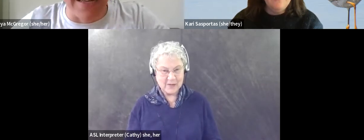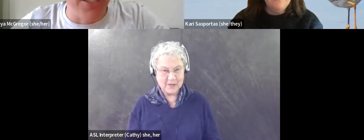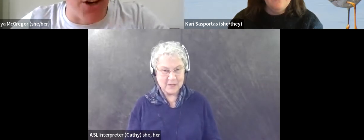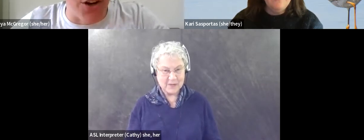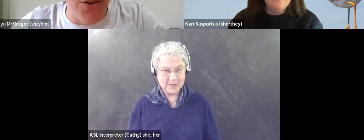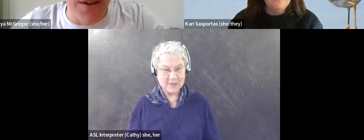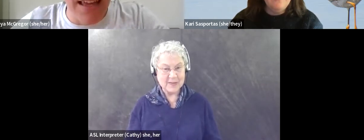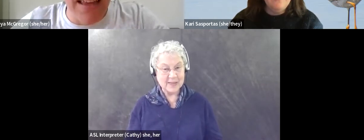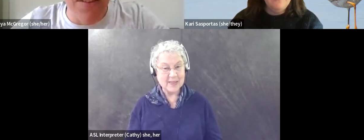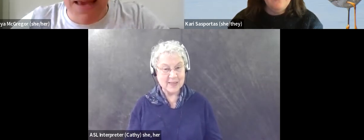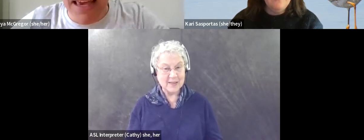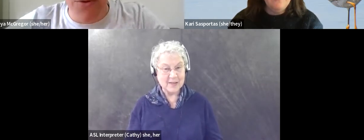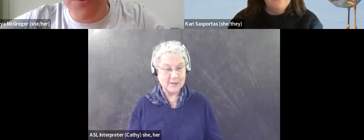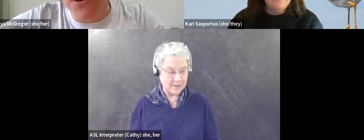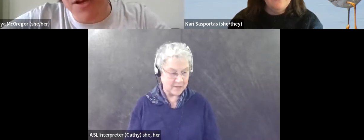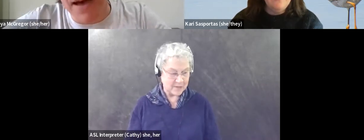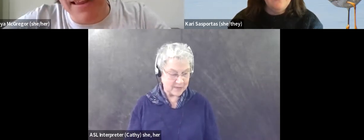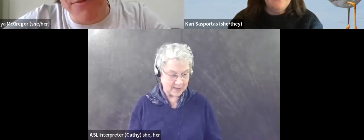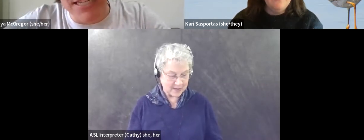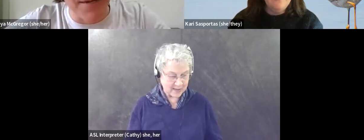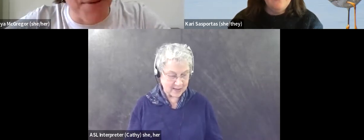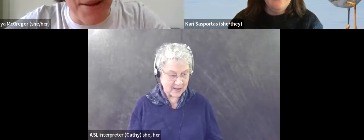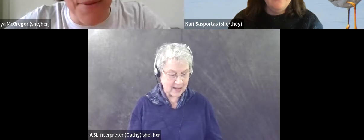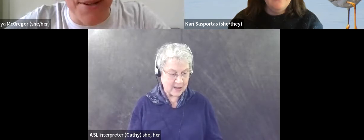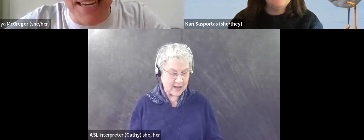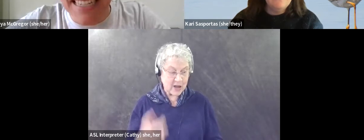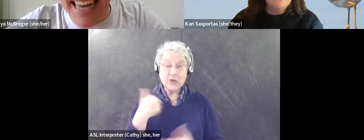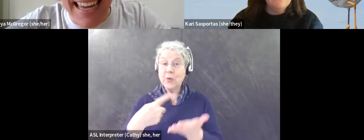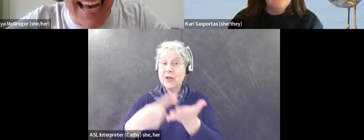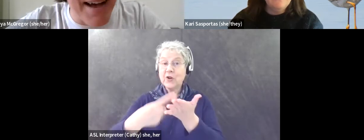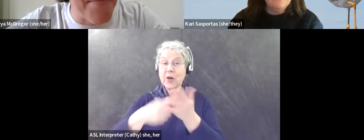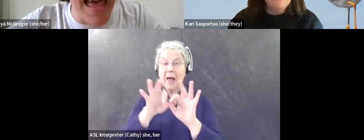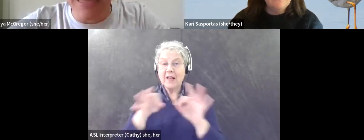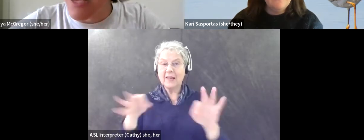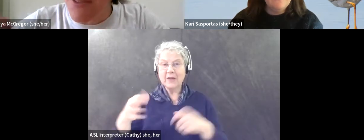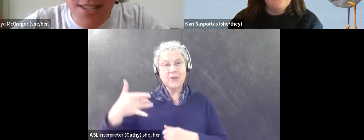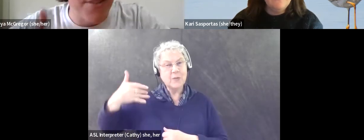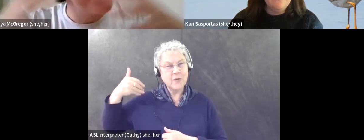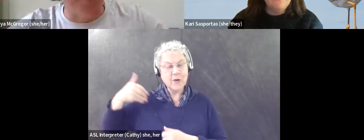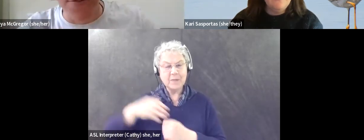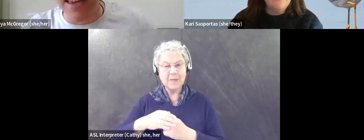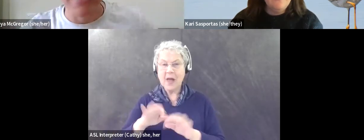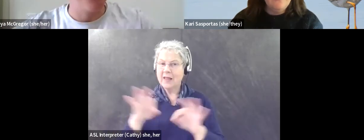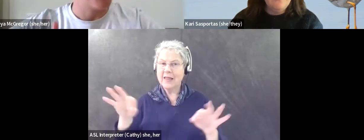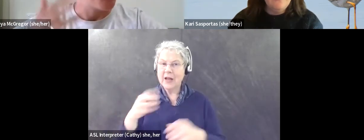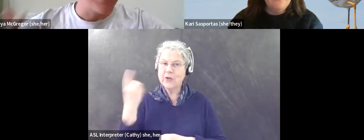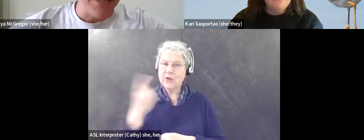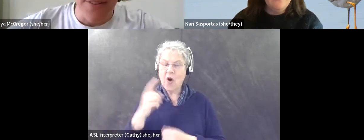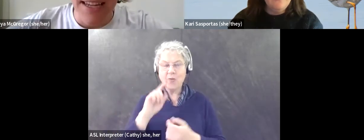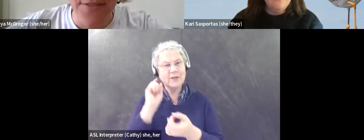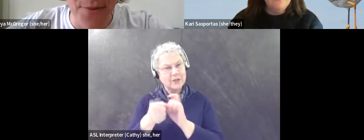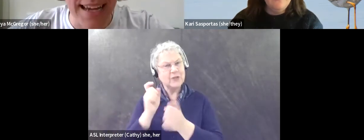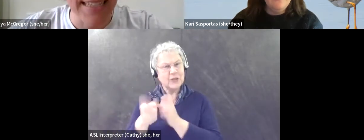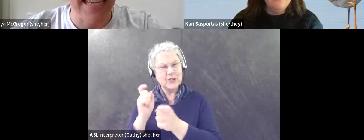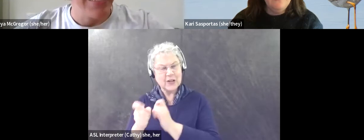All right. So speaking, we were talking about language a little bit earlier. sort of hinted at it. And language is always evolving and different people